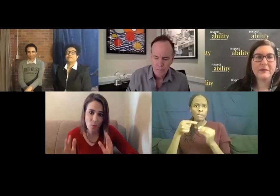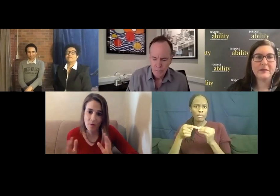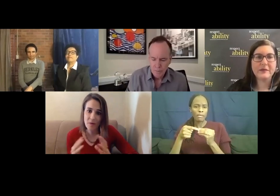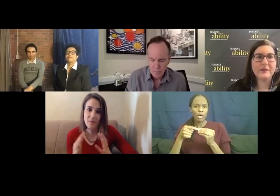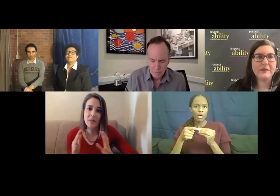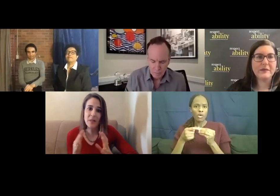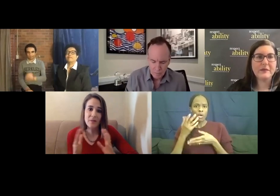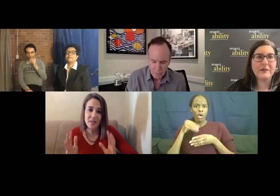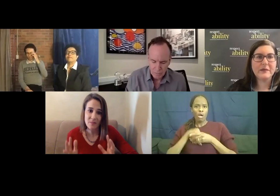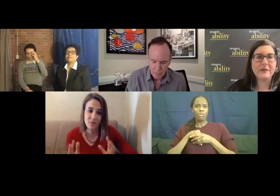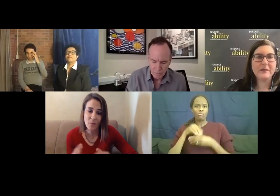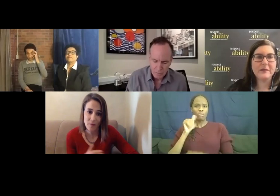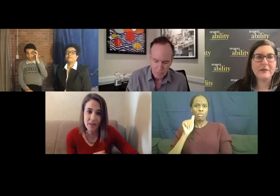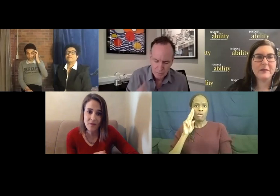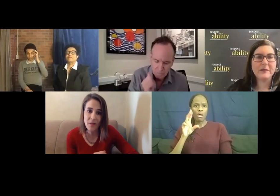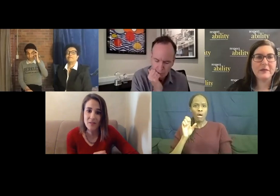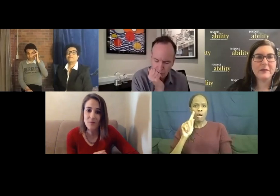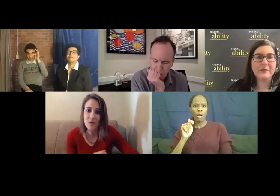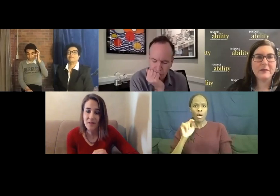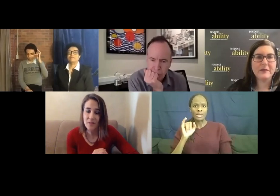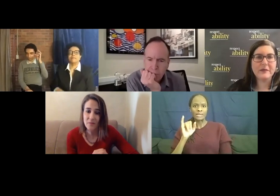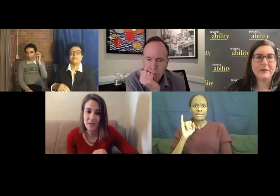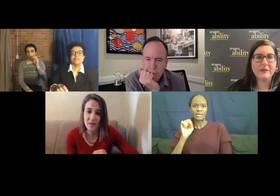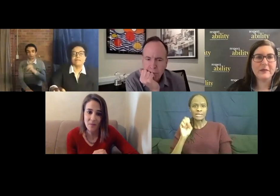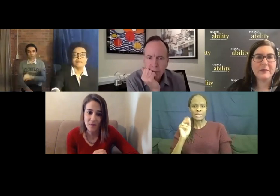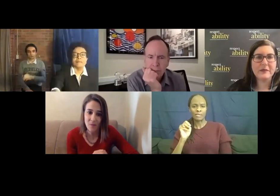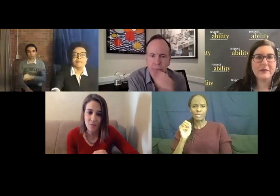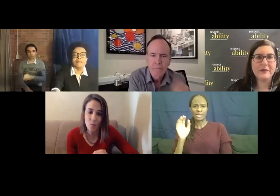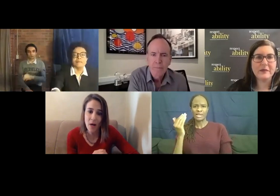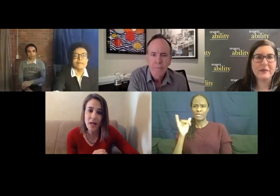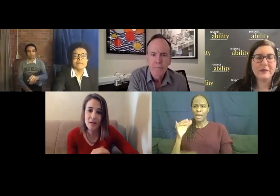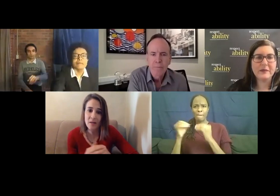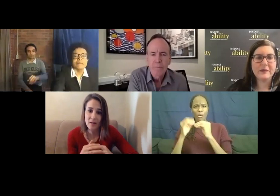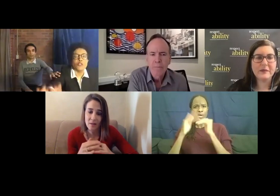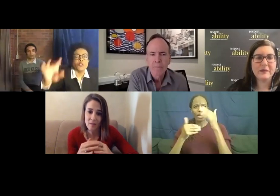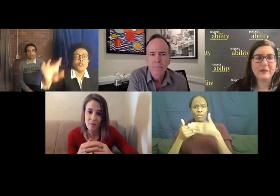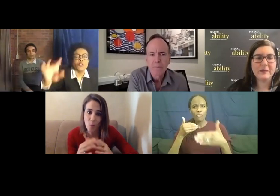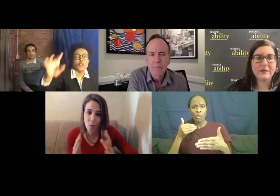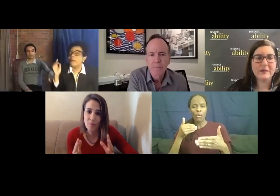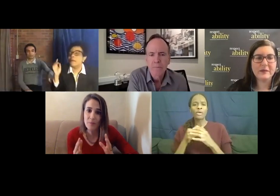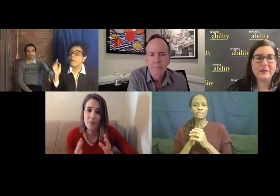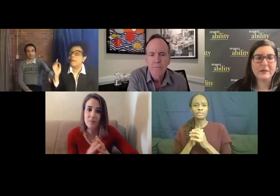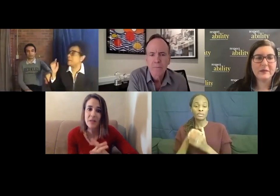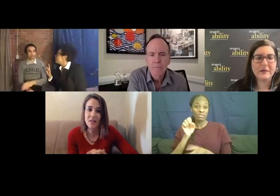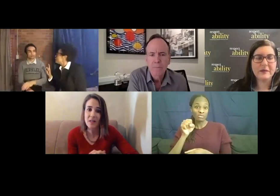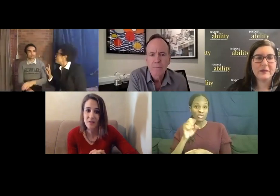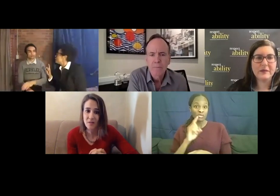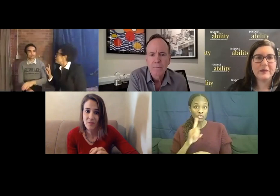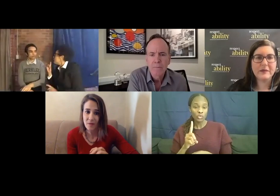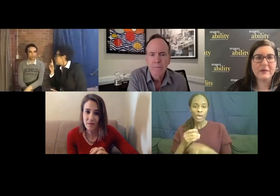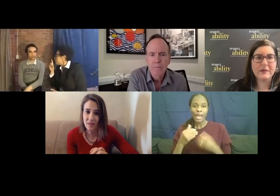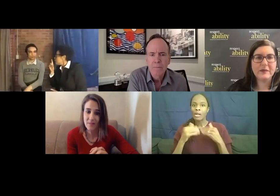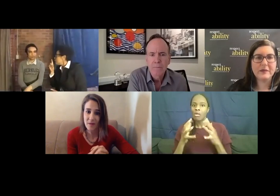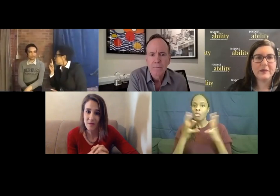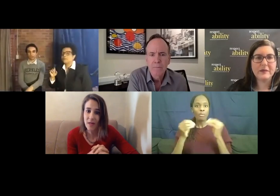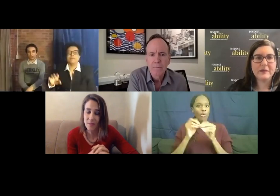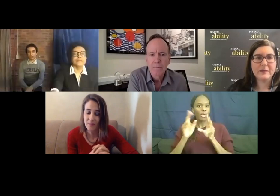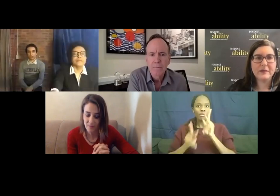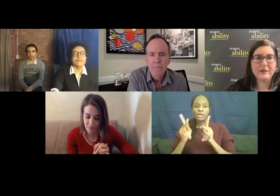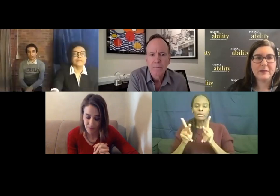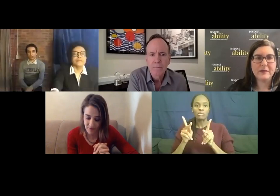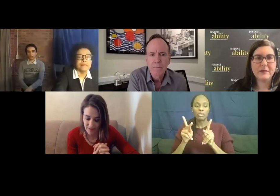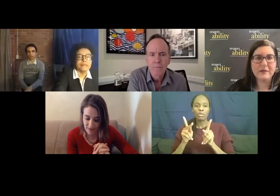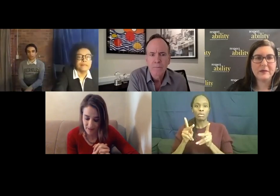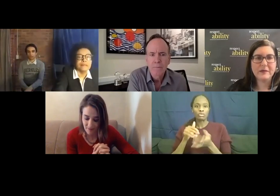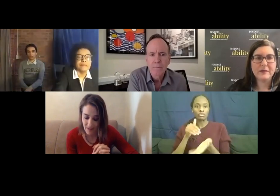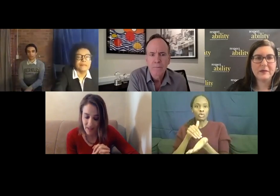was more than we'd ever seen before. And in fact, it was. There was way more people being diagnosed with autism than there had been